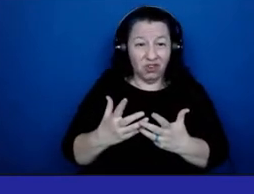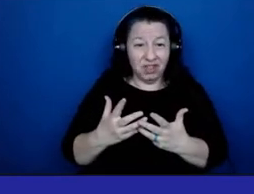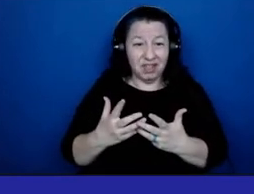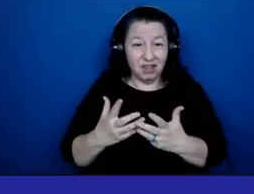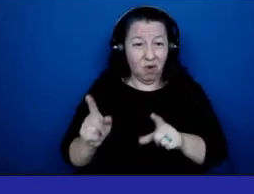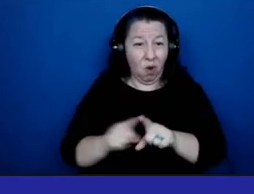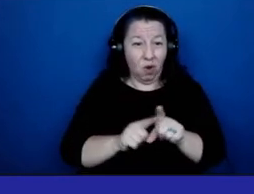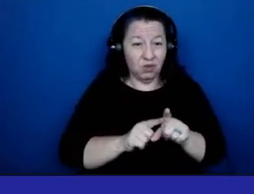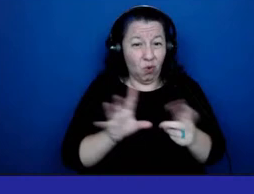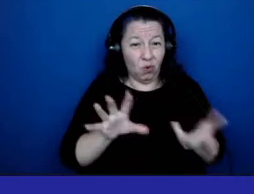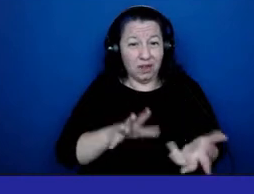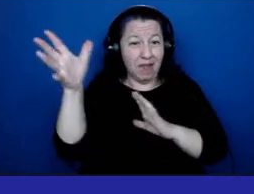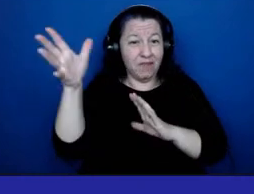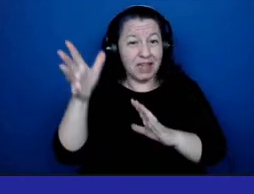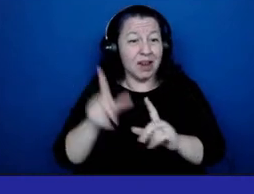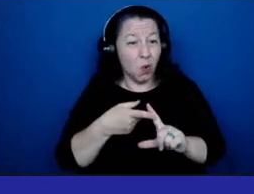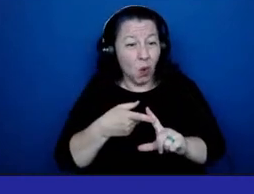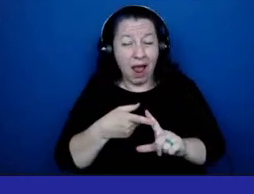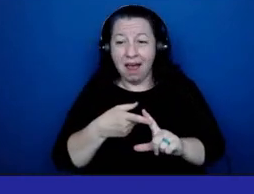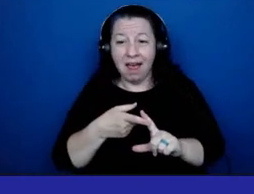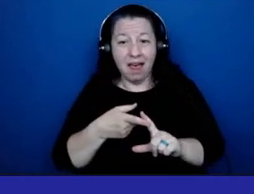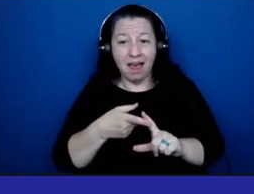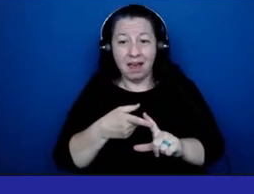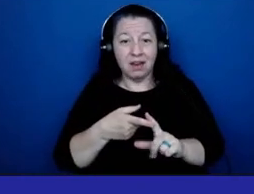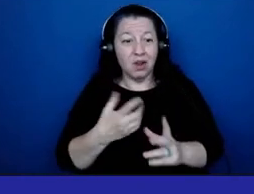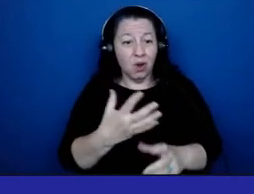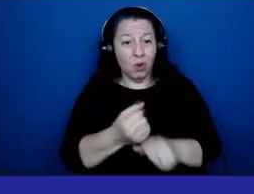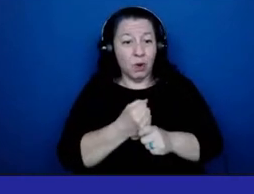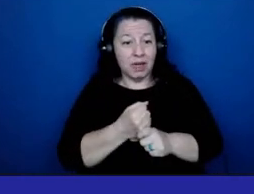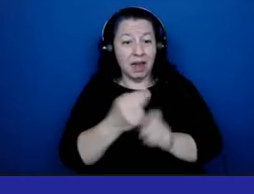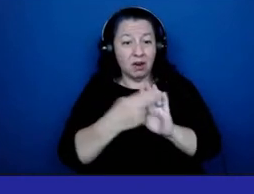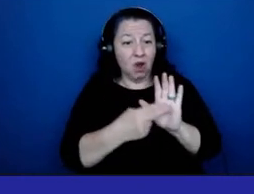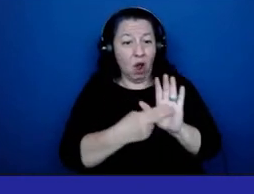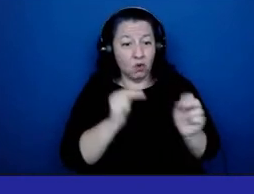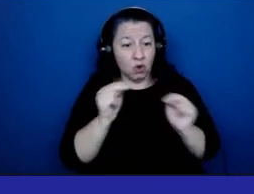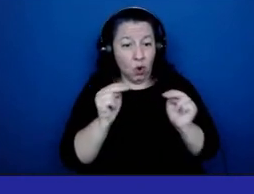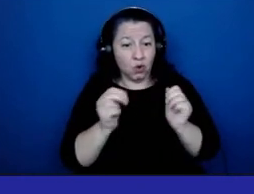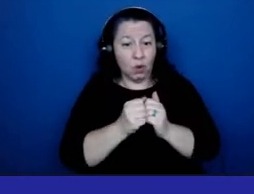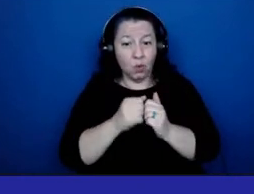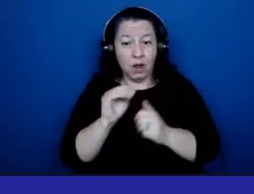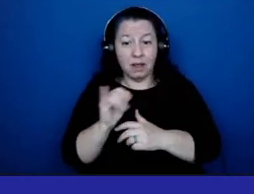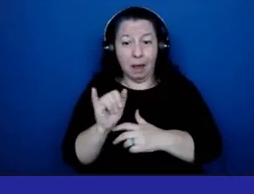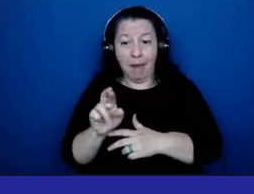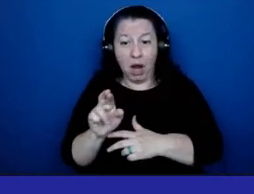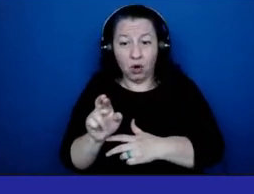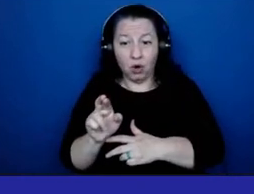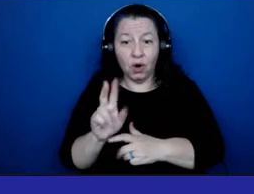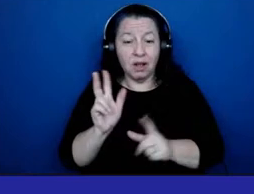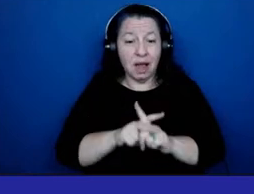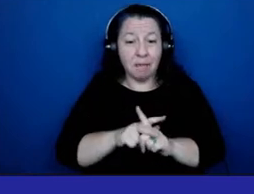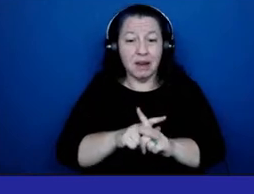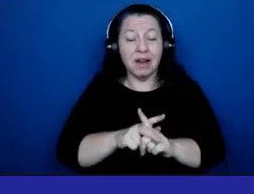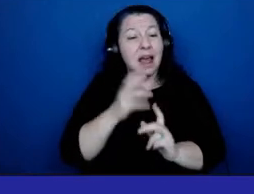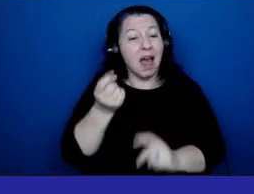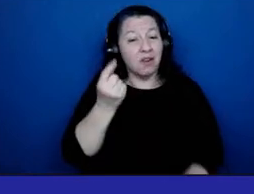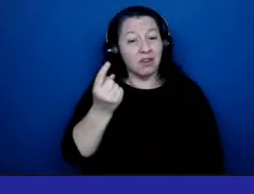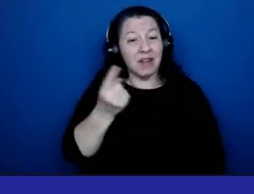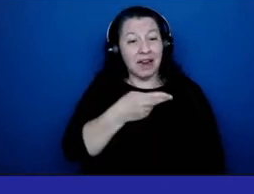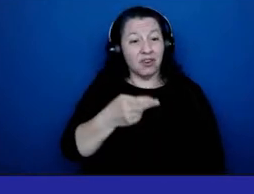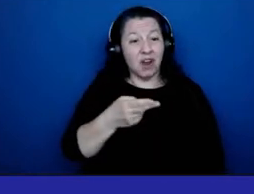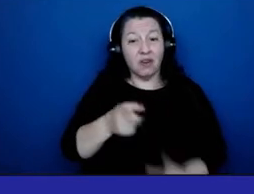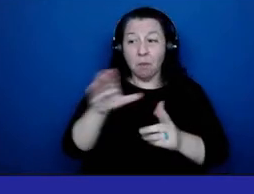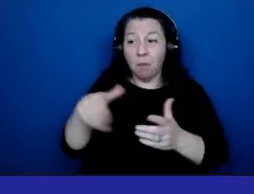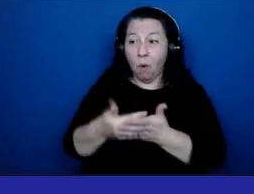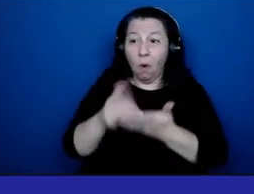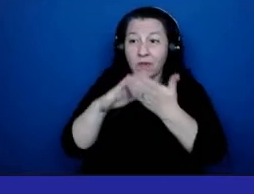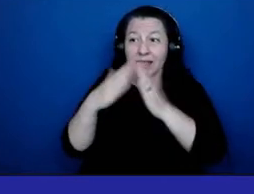devastating when we get a contract negotiated with the mayor, implemented, and H&H out of all the city agencies, out